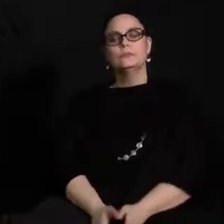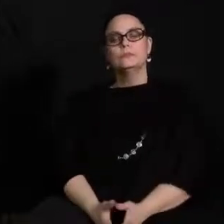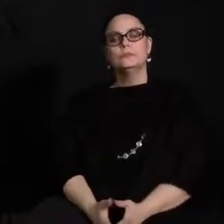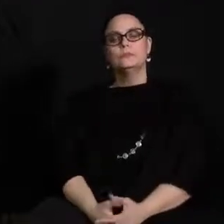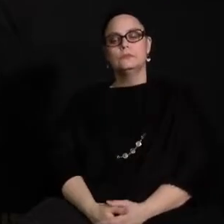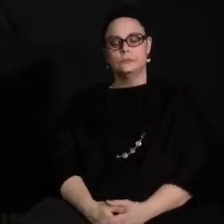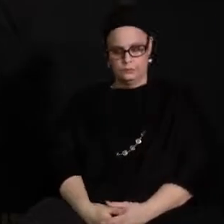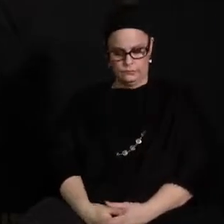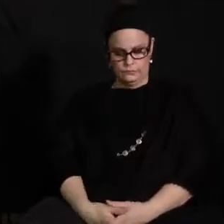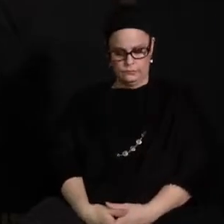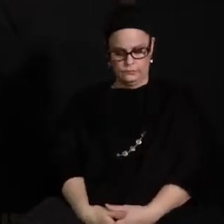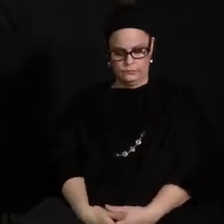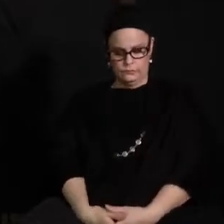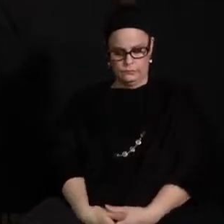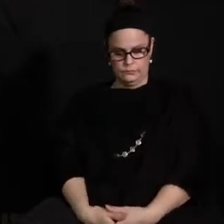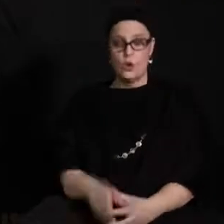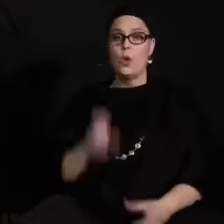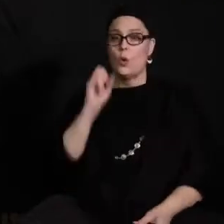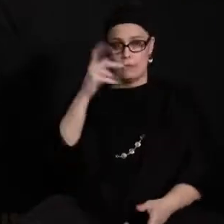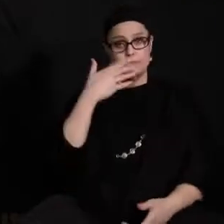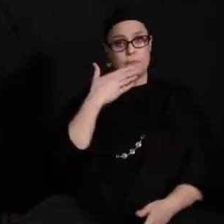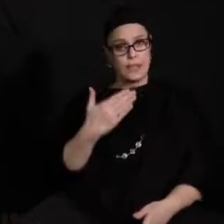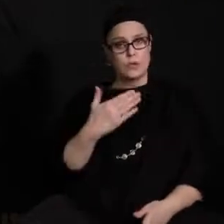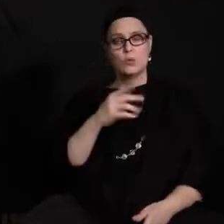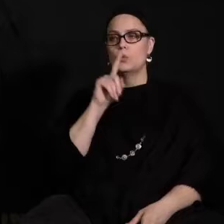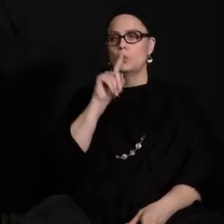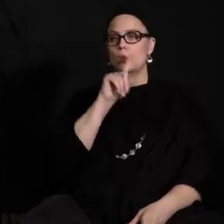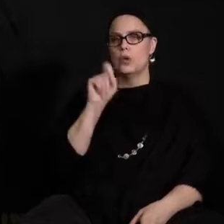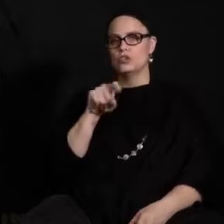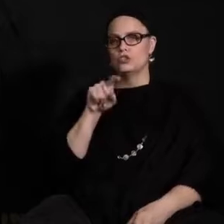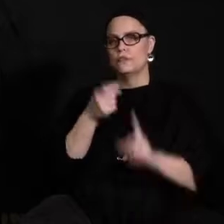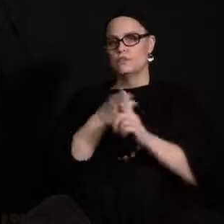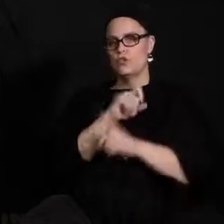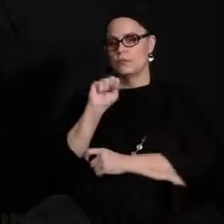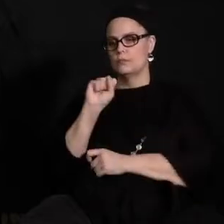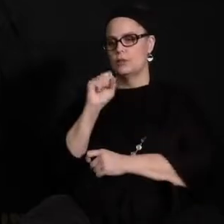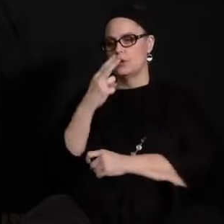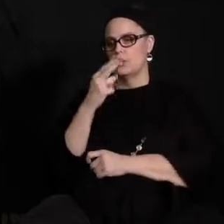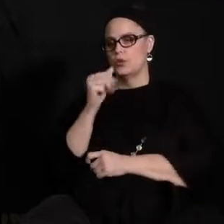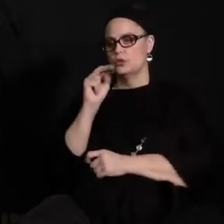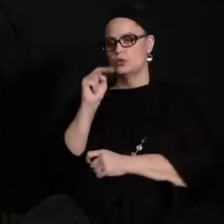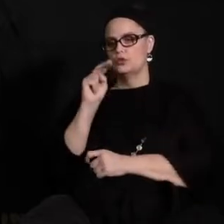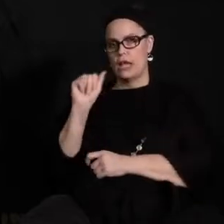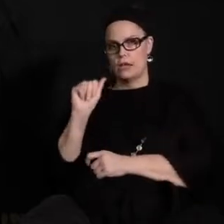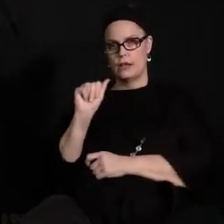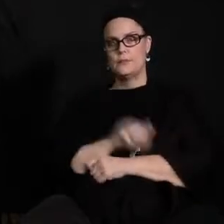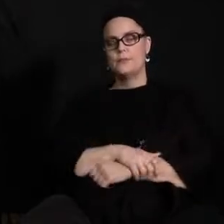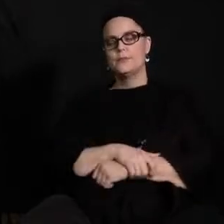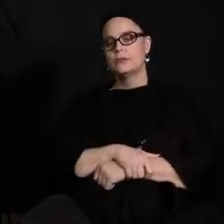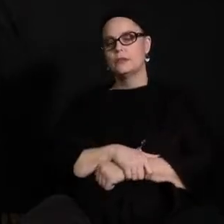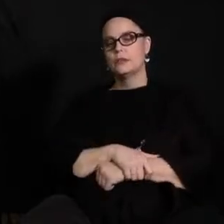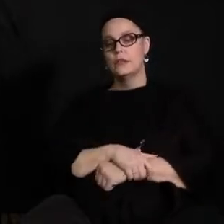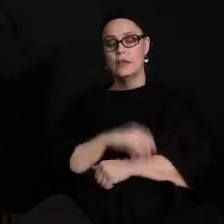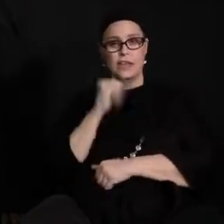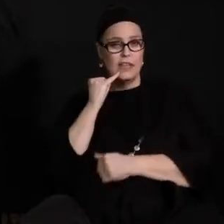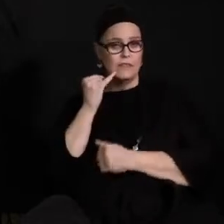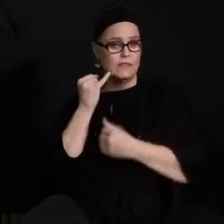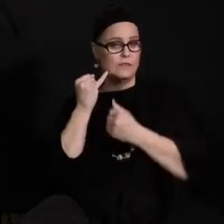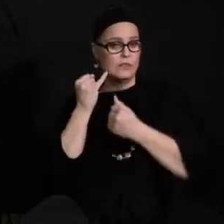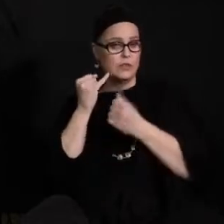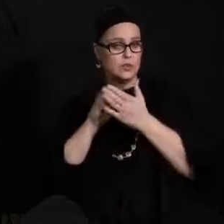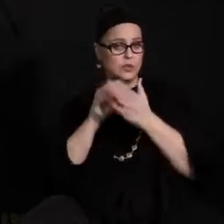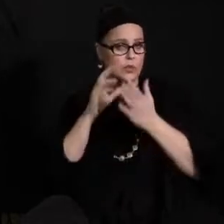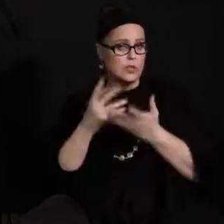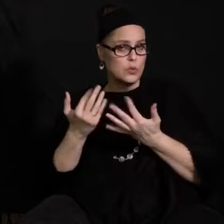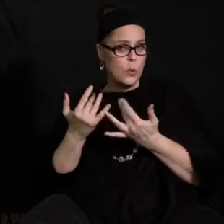All right, thank you. Question from Shauna Horn. If students wait to decide to go online for learning now